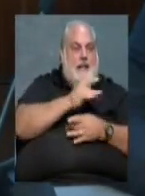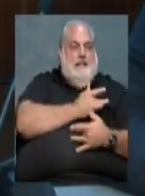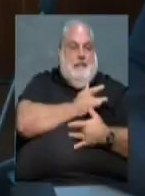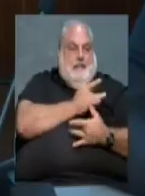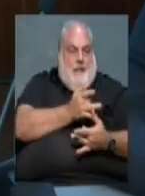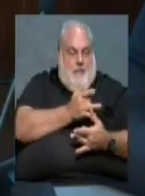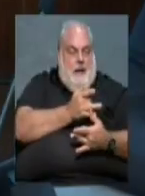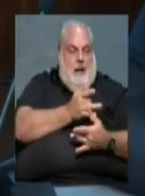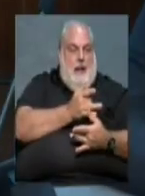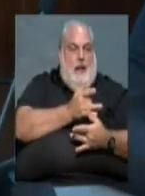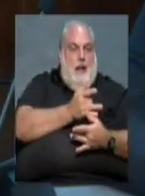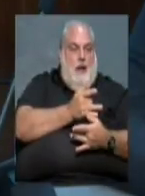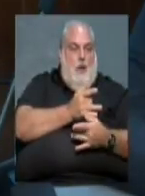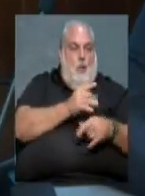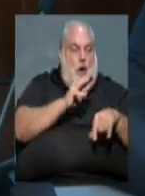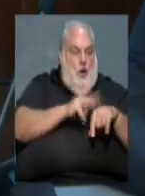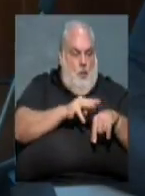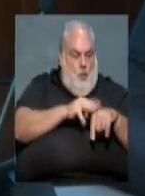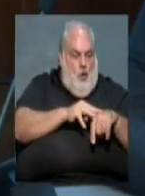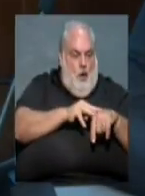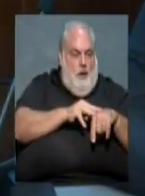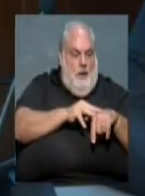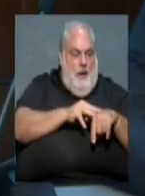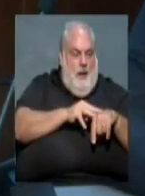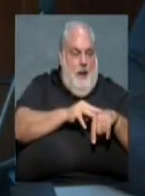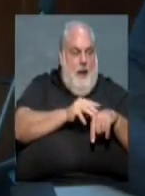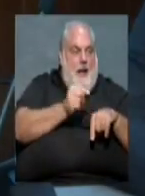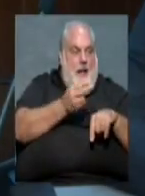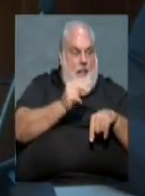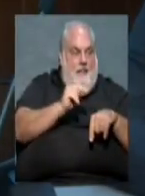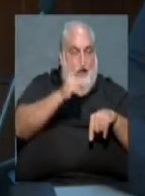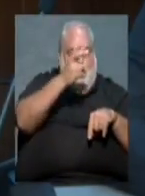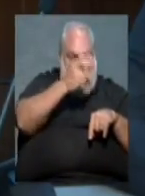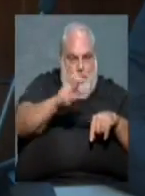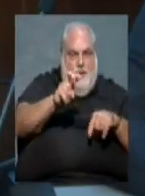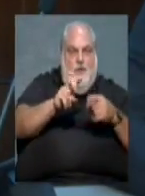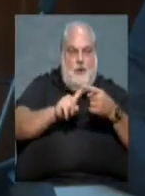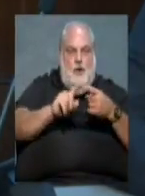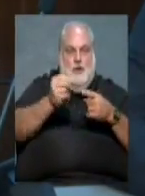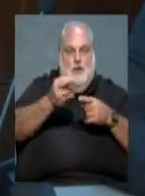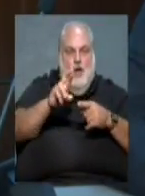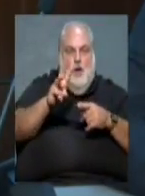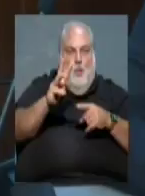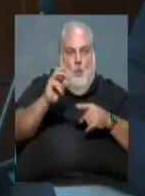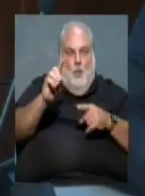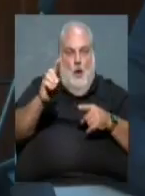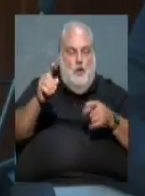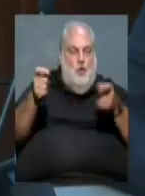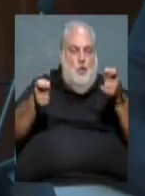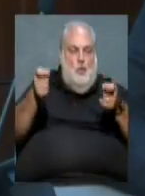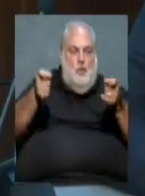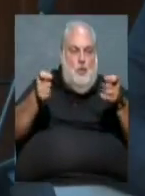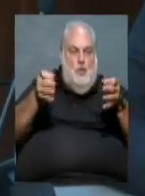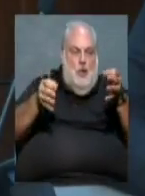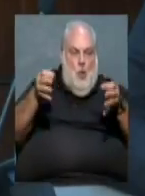would issue a warrant for their arrest, and then they would take them out to Sherwood to handle.